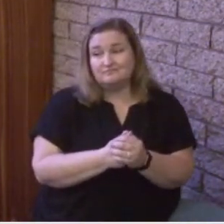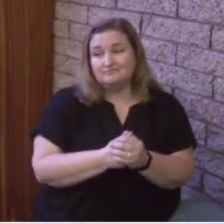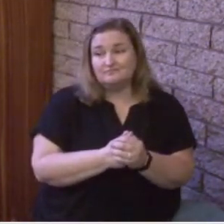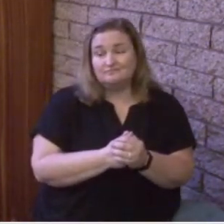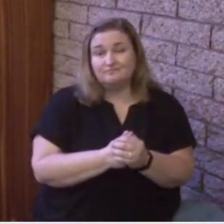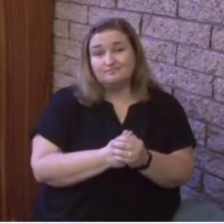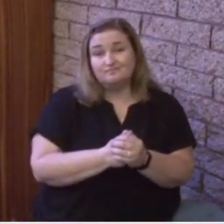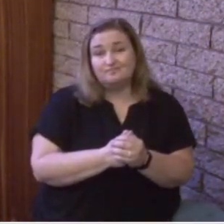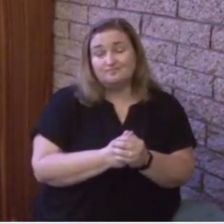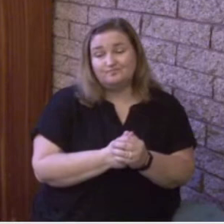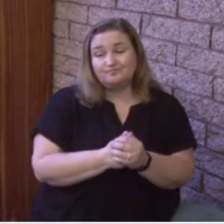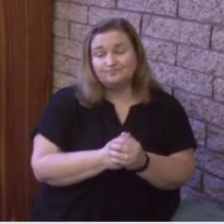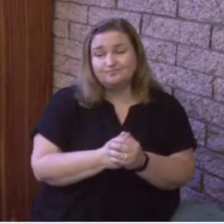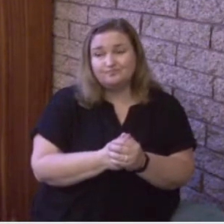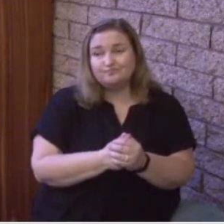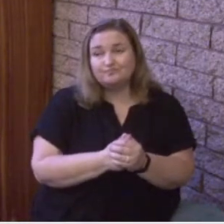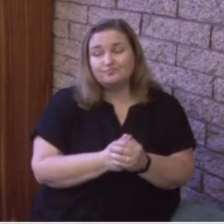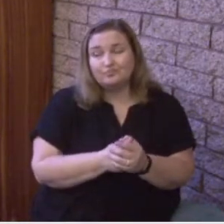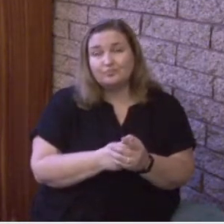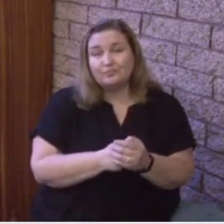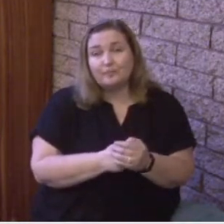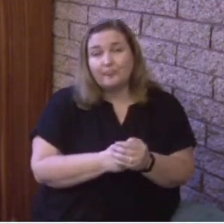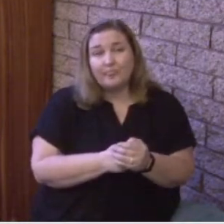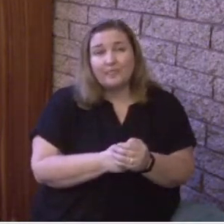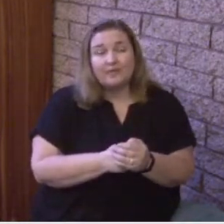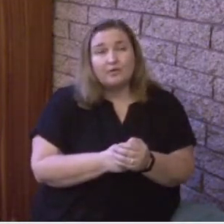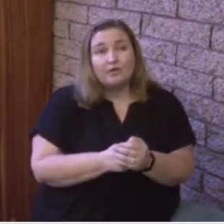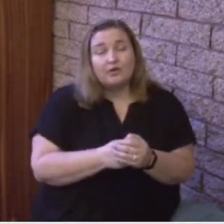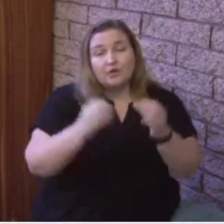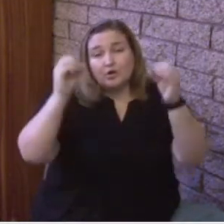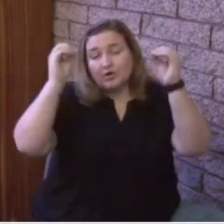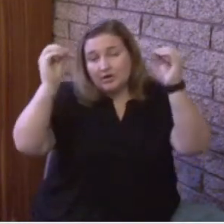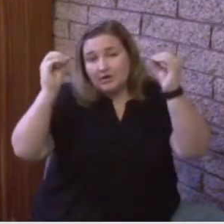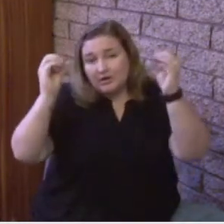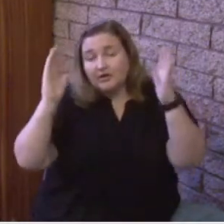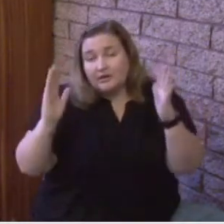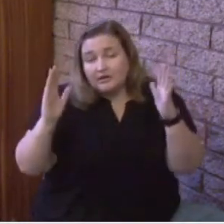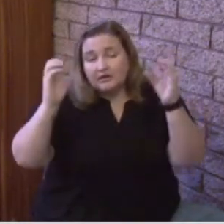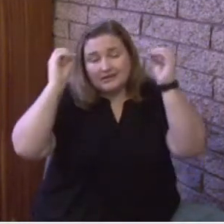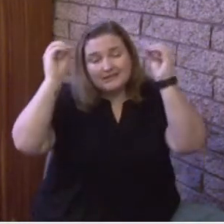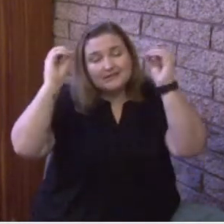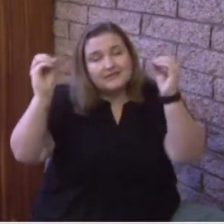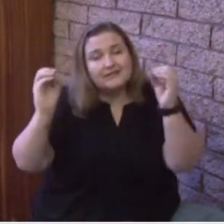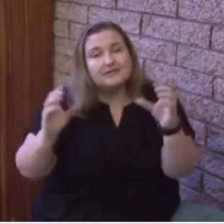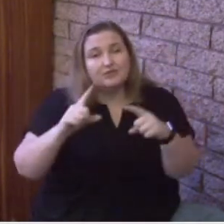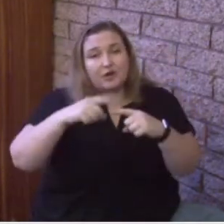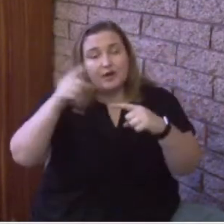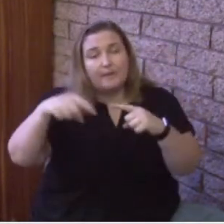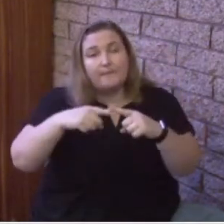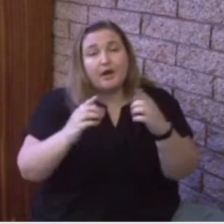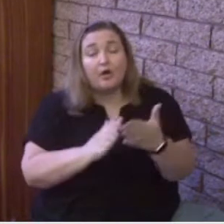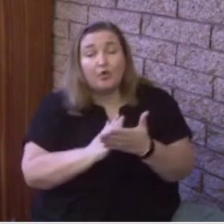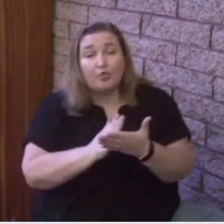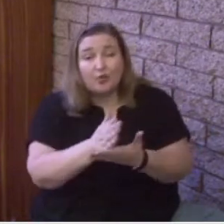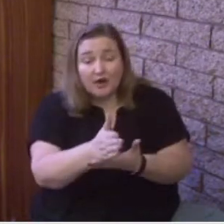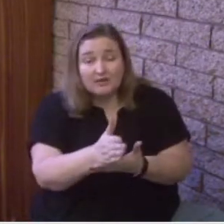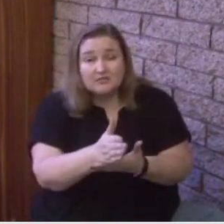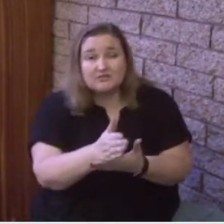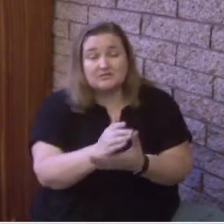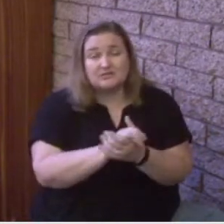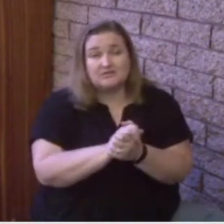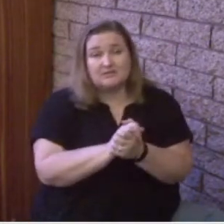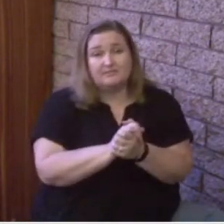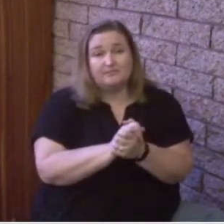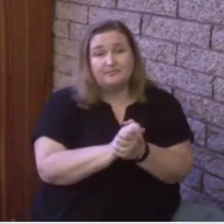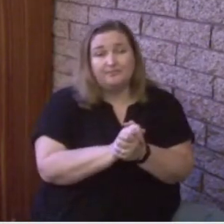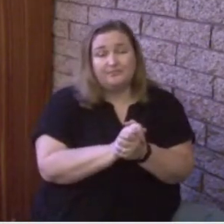He's going to convict the world of their sin. He's going to teach about righteousness. He's going to discern all these things and convict